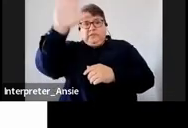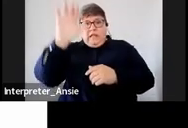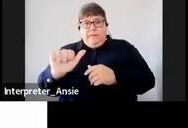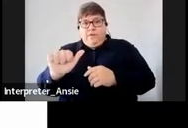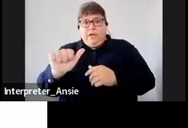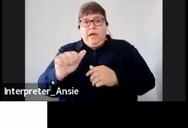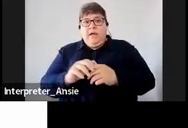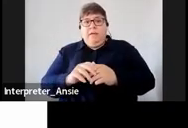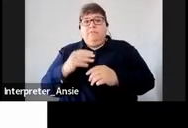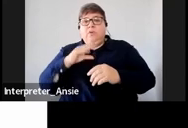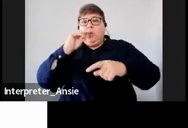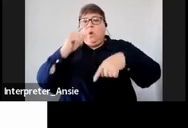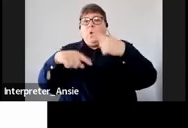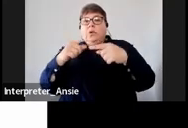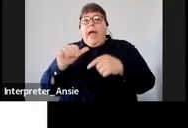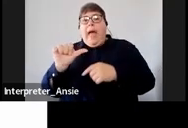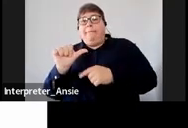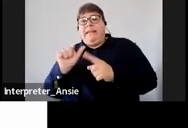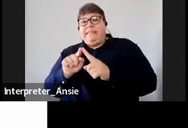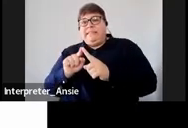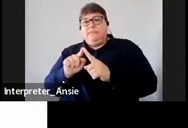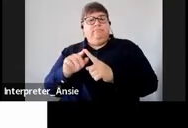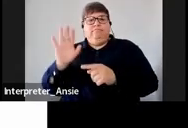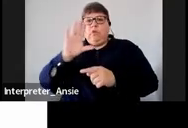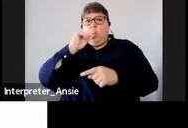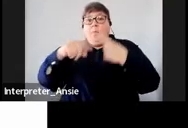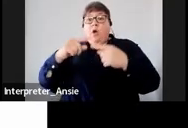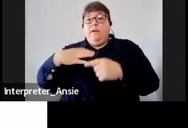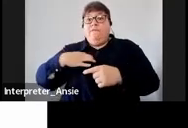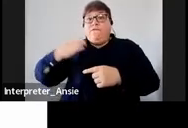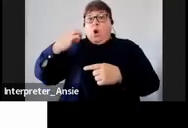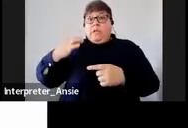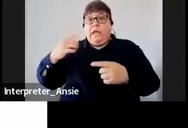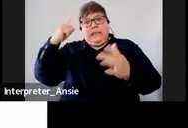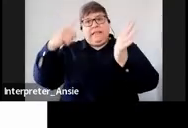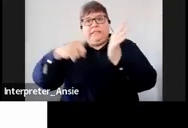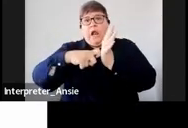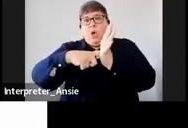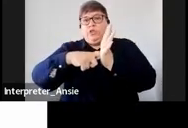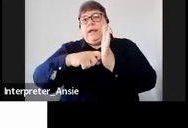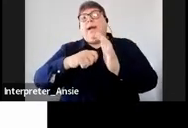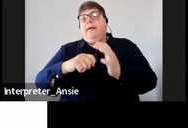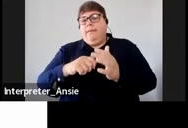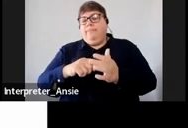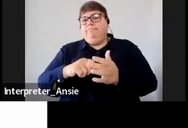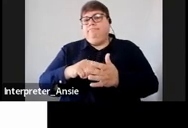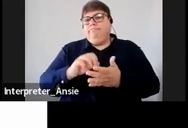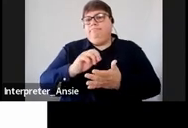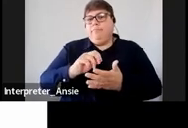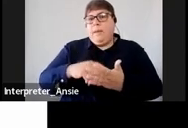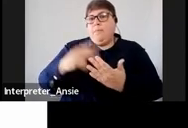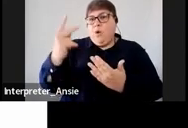no longer talk about amnesty we talk about this voluntary disclosure program and this program is a permanent